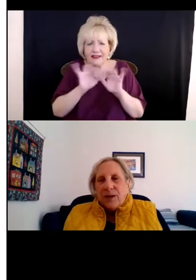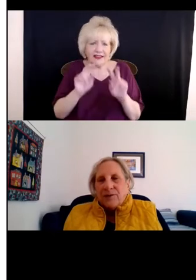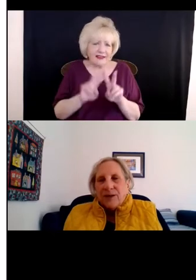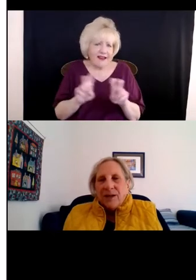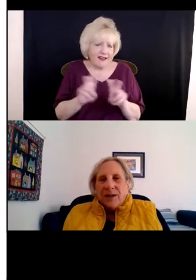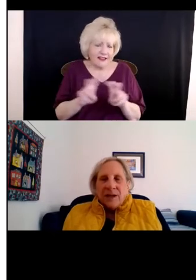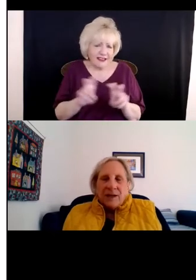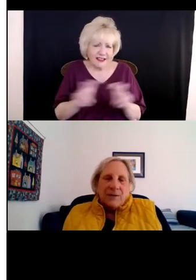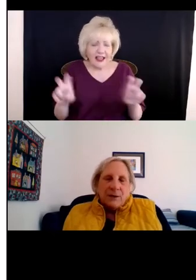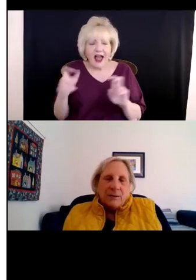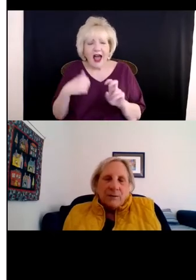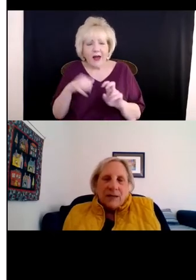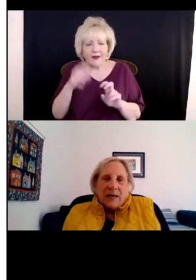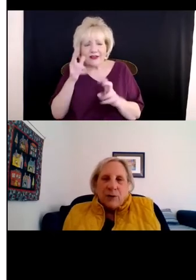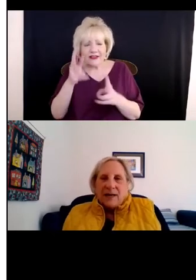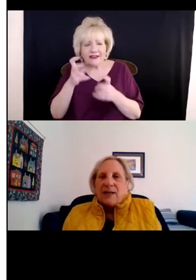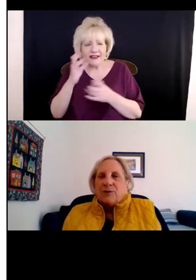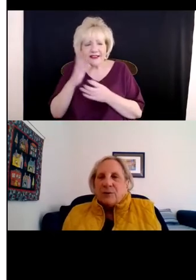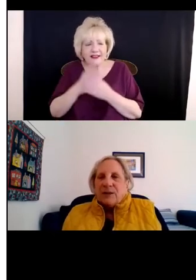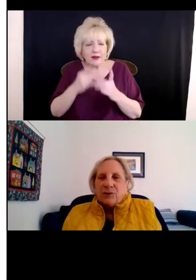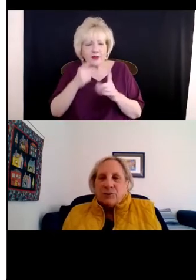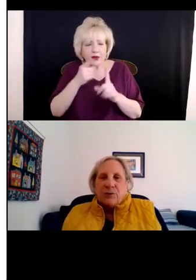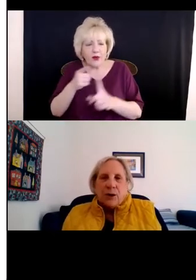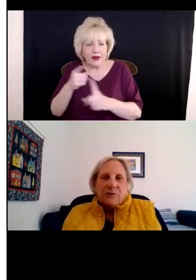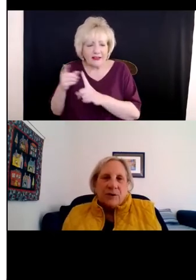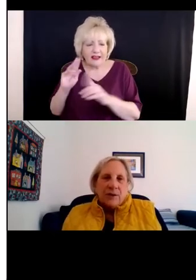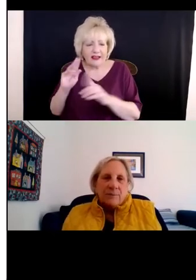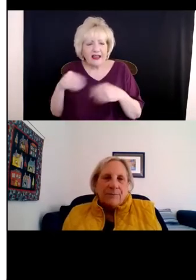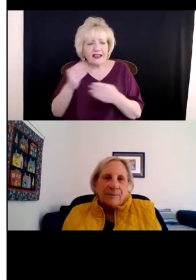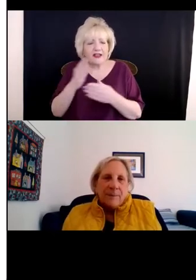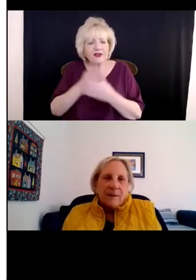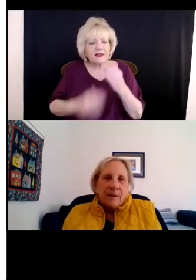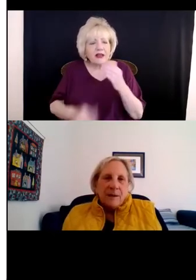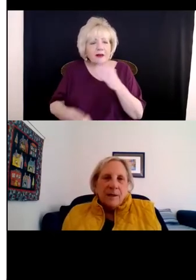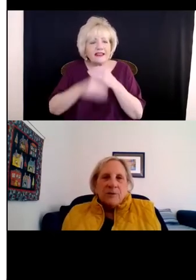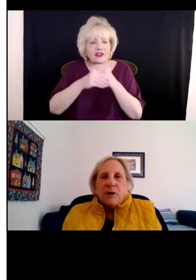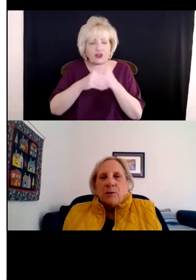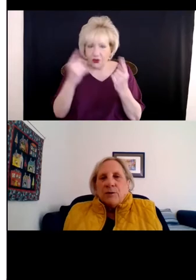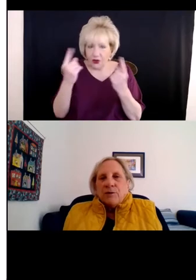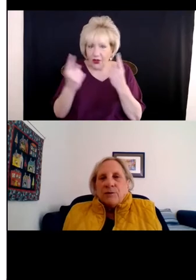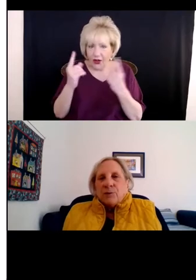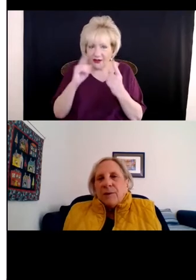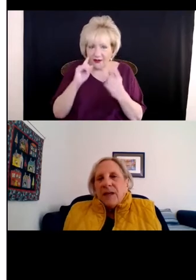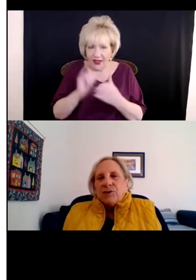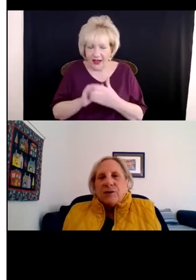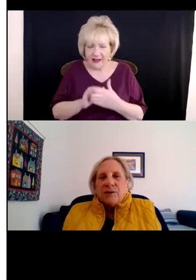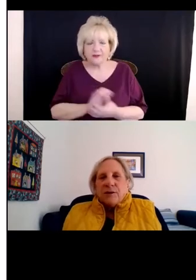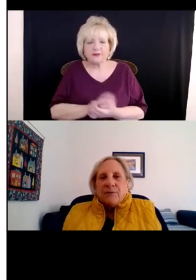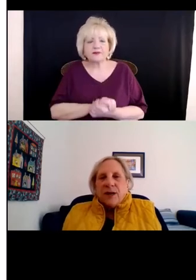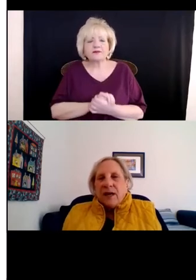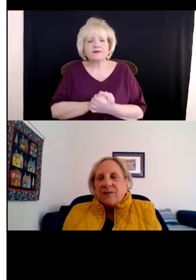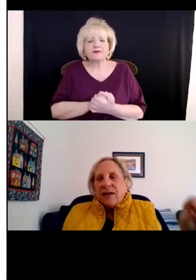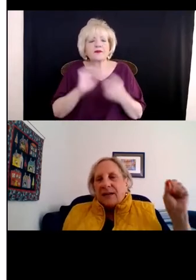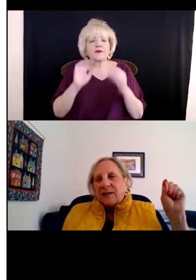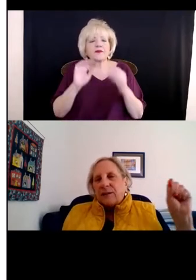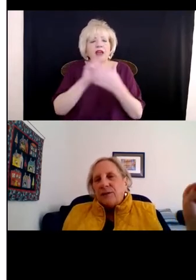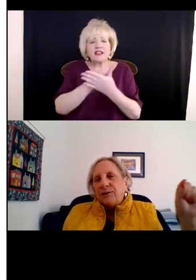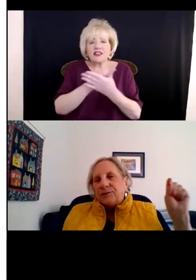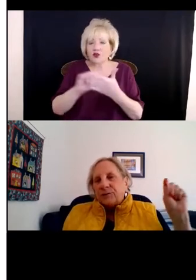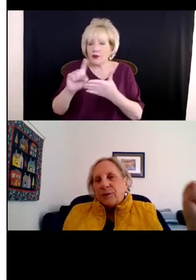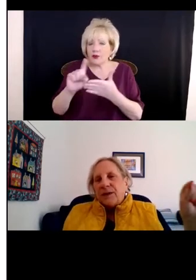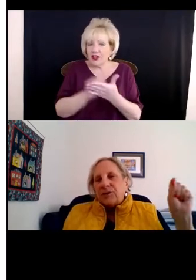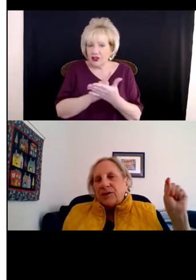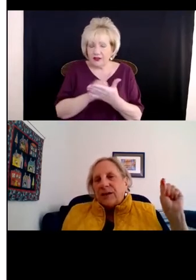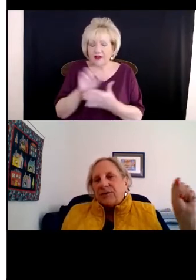out some of the points that are, and try to give you some additional thoughts on them. So discrimination under the Fair Housing Act